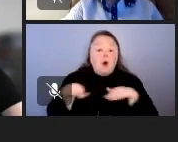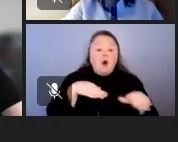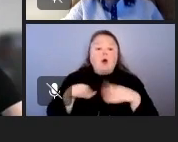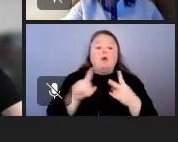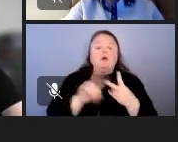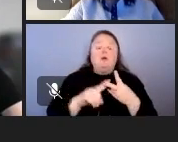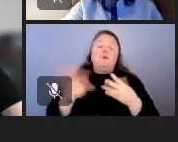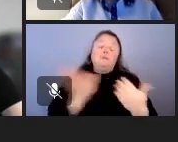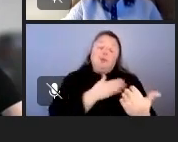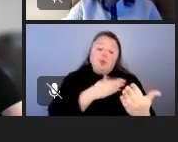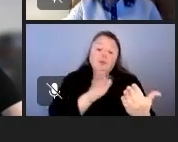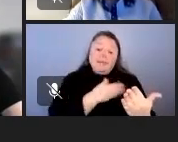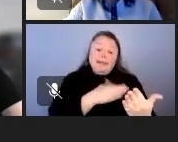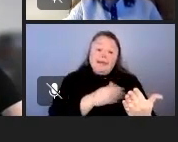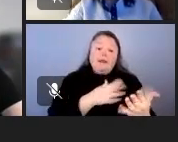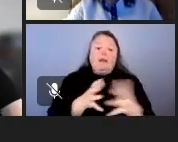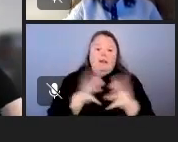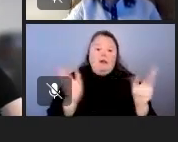There's another music.